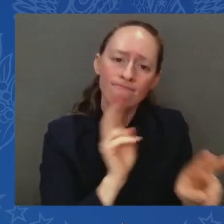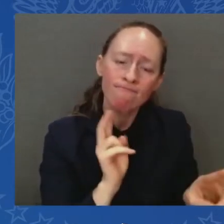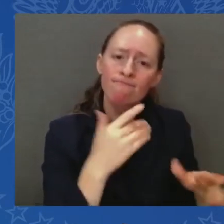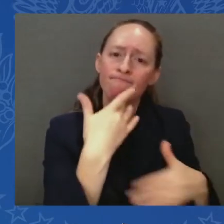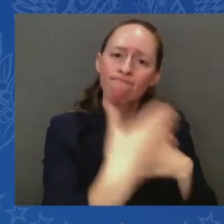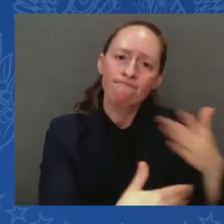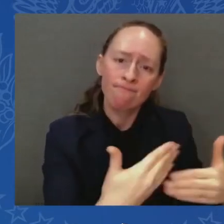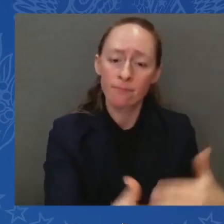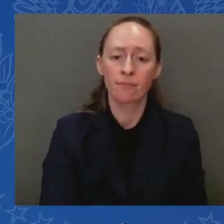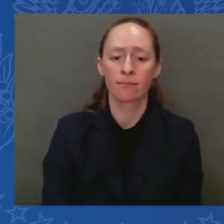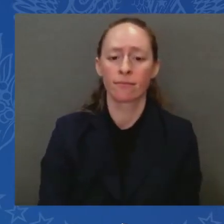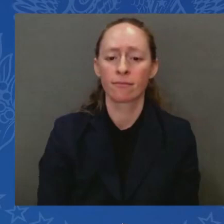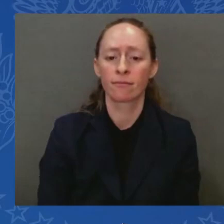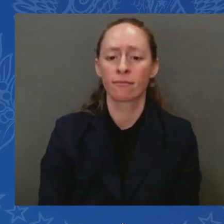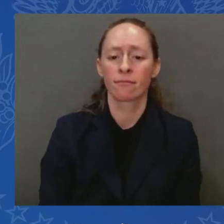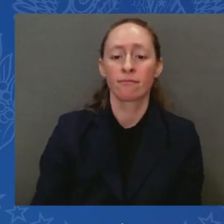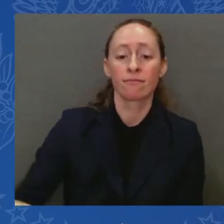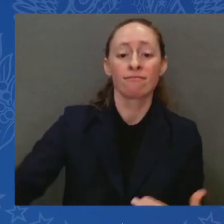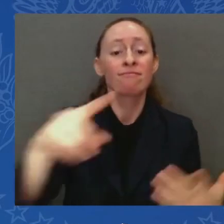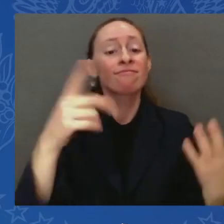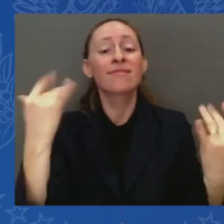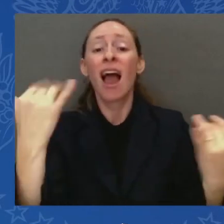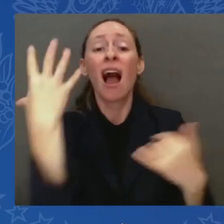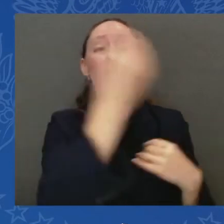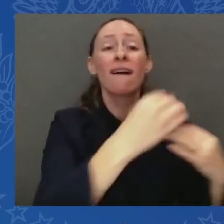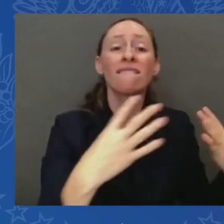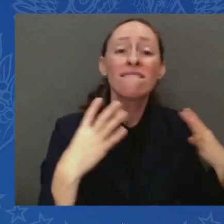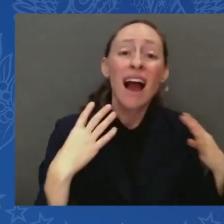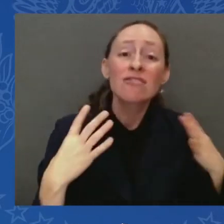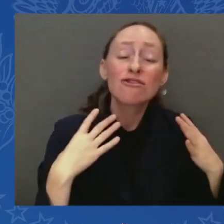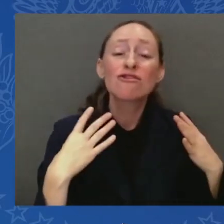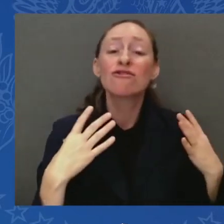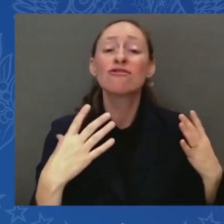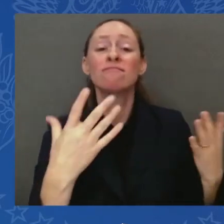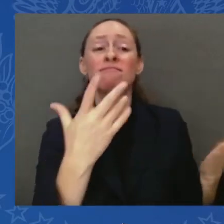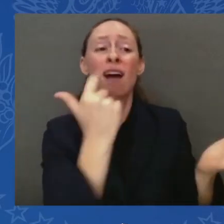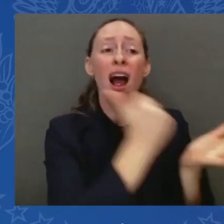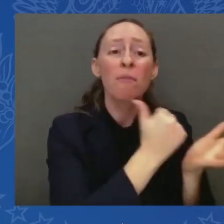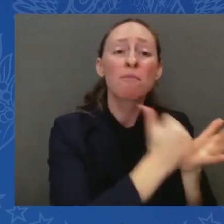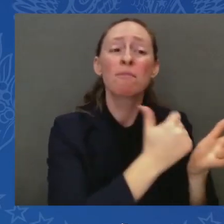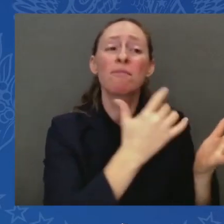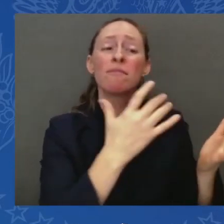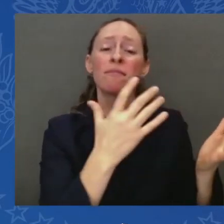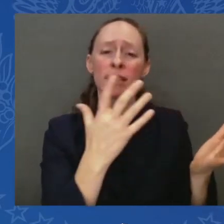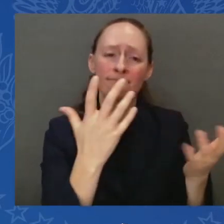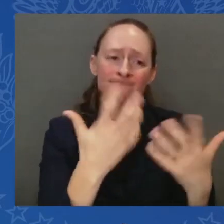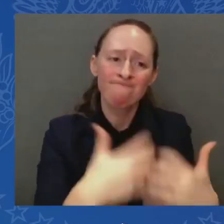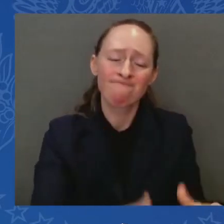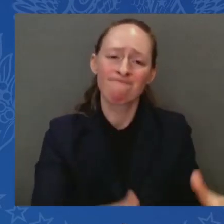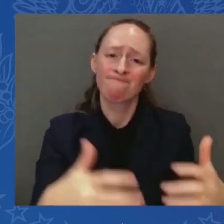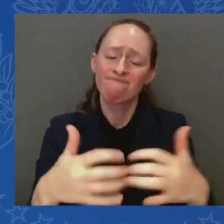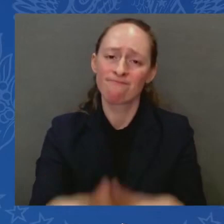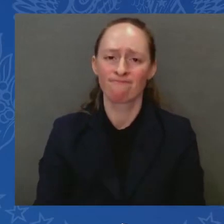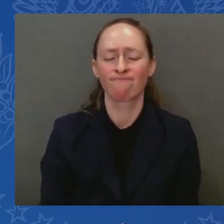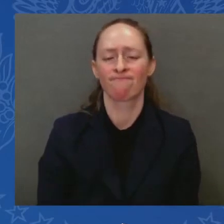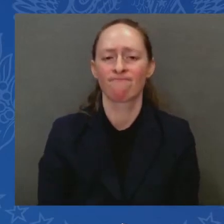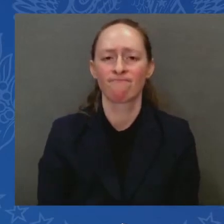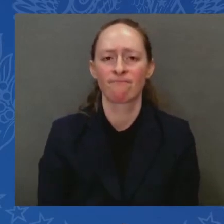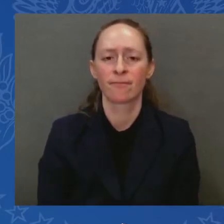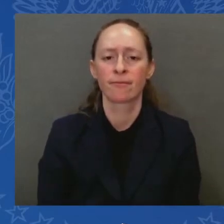The state of Israel was born to be a safe place for the Jewish people of the world. That's why it was born.